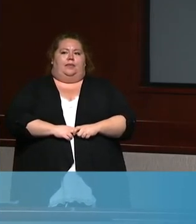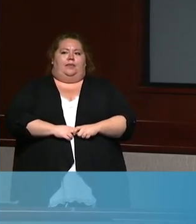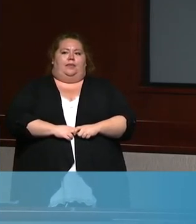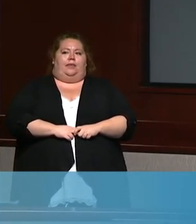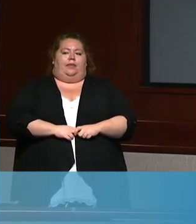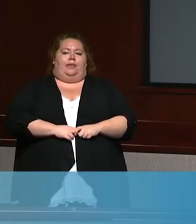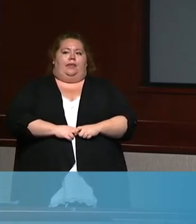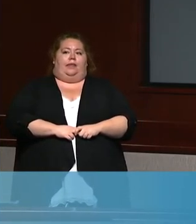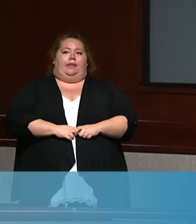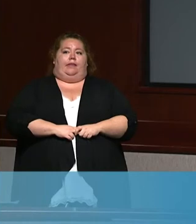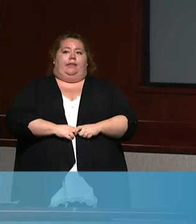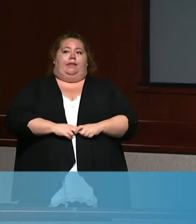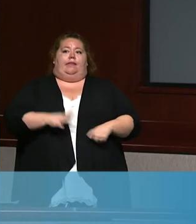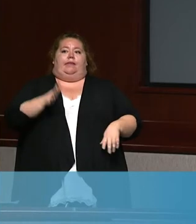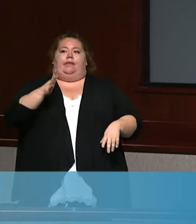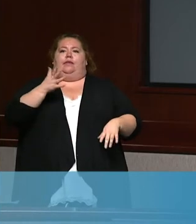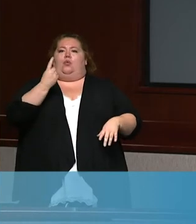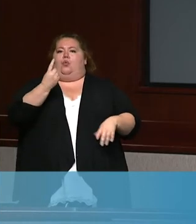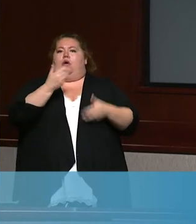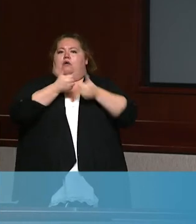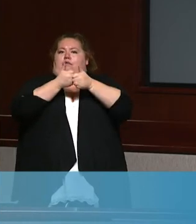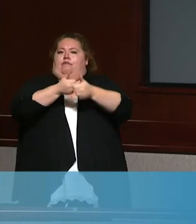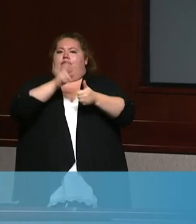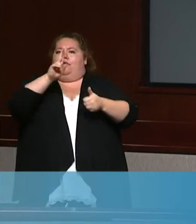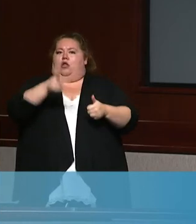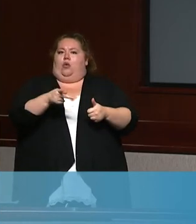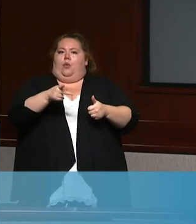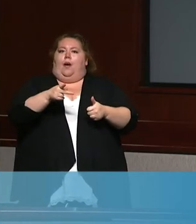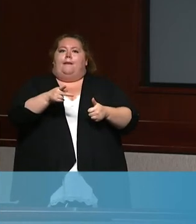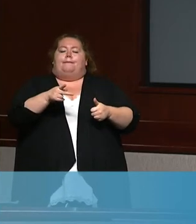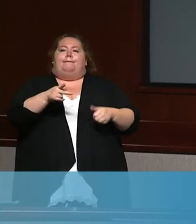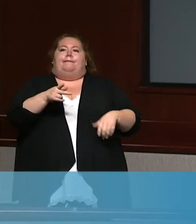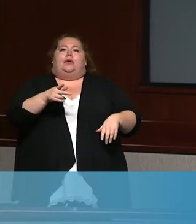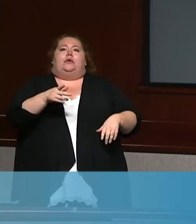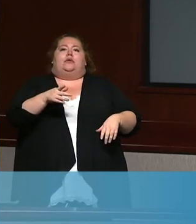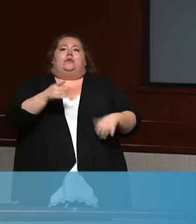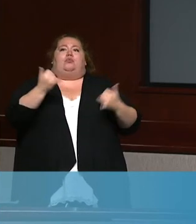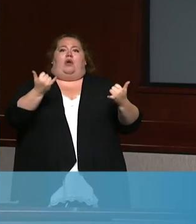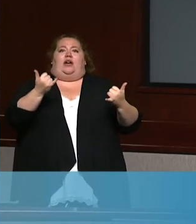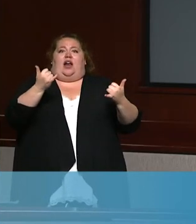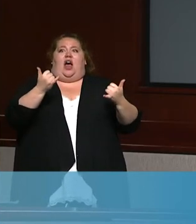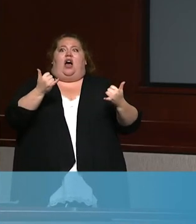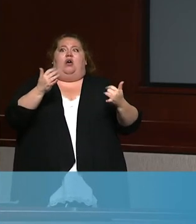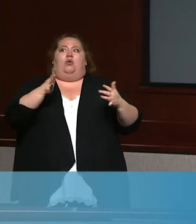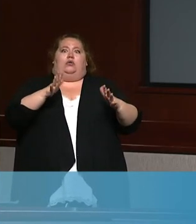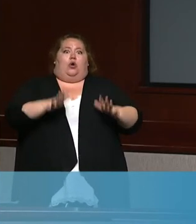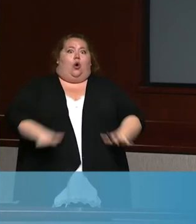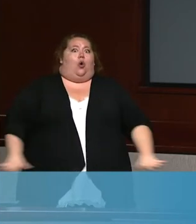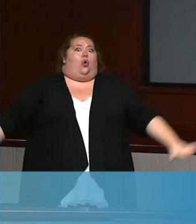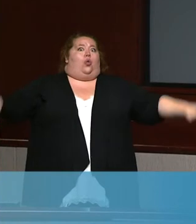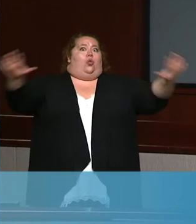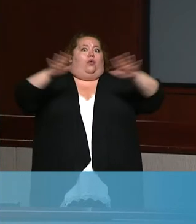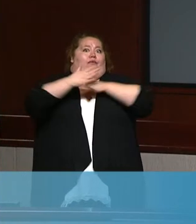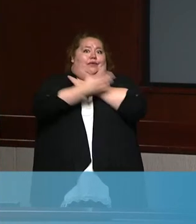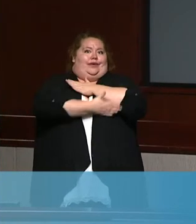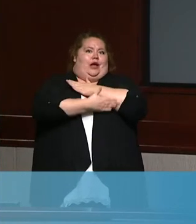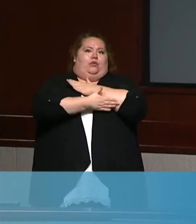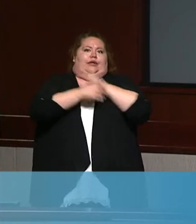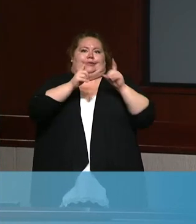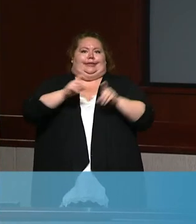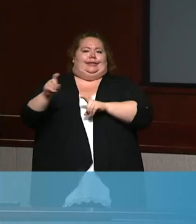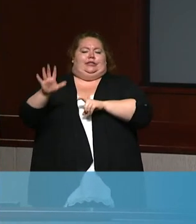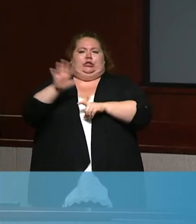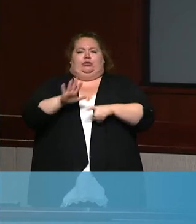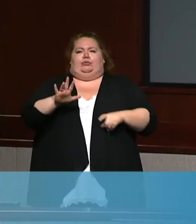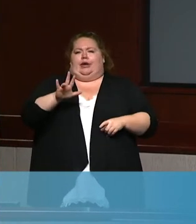Yeah, we're, um, just a quick follow-up and we're testing about 1300 people countywide every day and we need to do more. Um, if you do